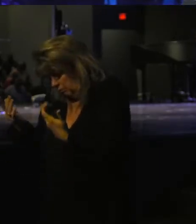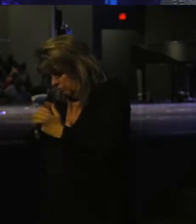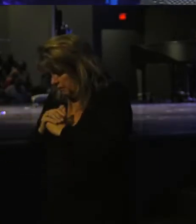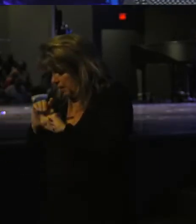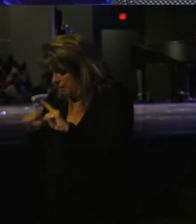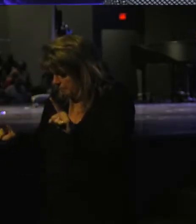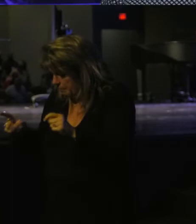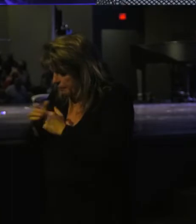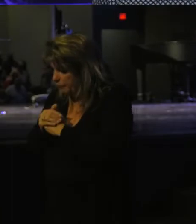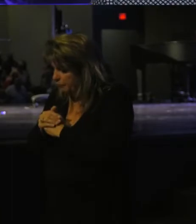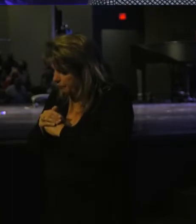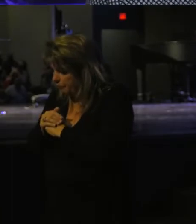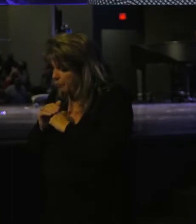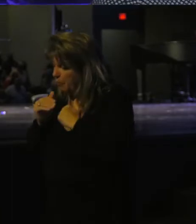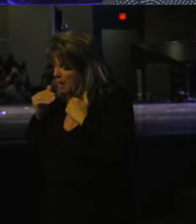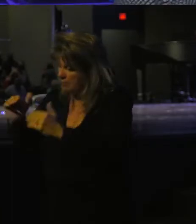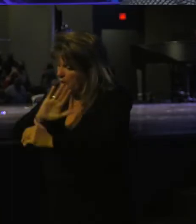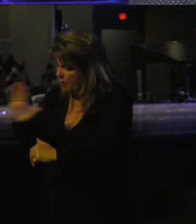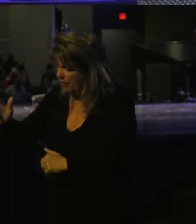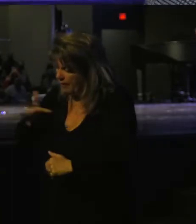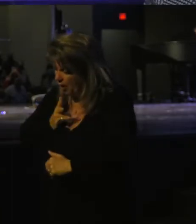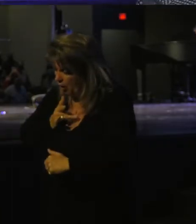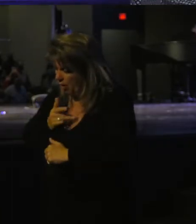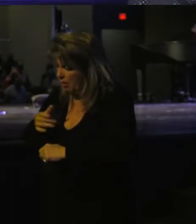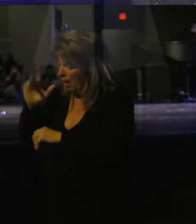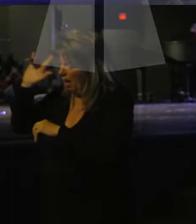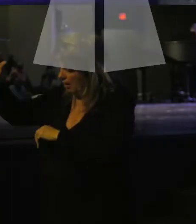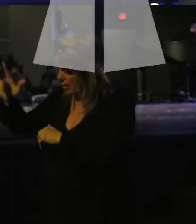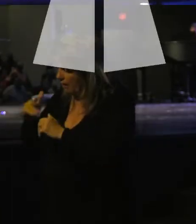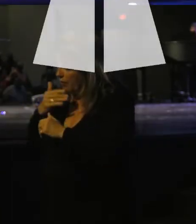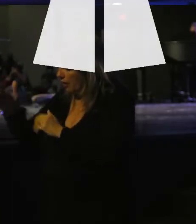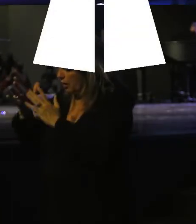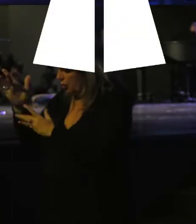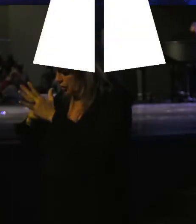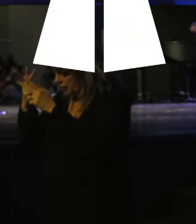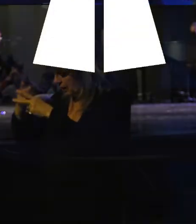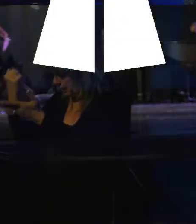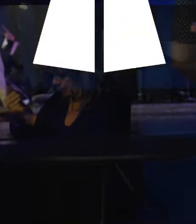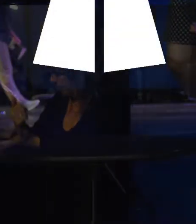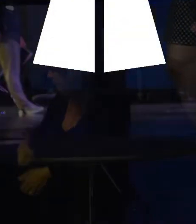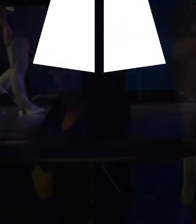But God, pray that you'll move in their heart. God, I love you. I thank you. I pray in Jesus' name. Amen.